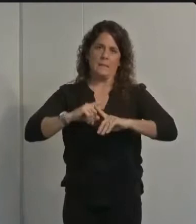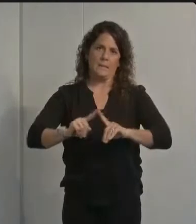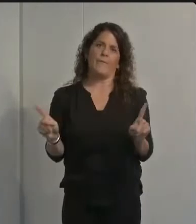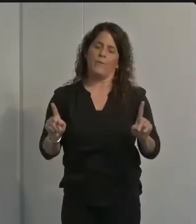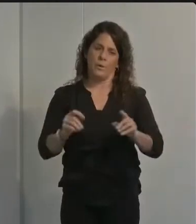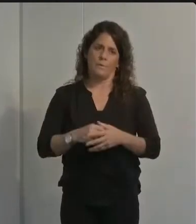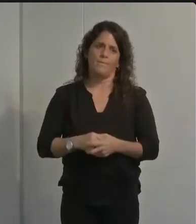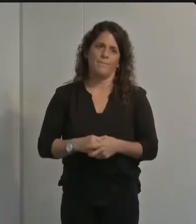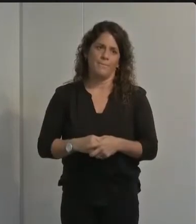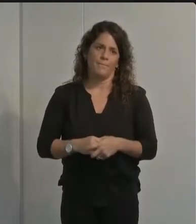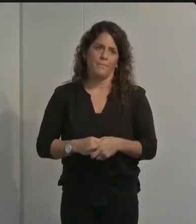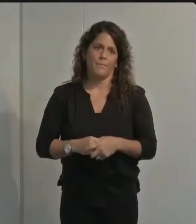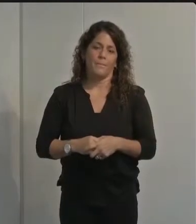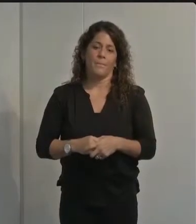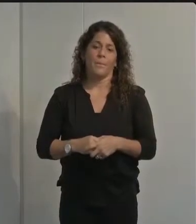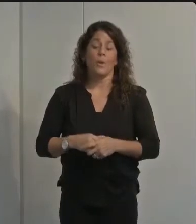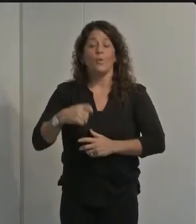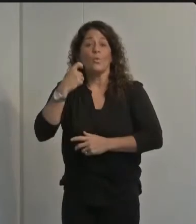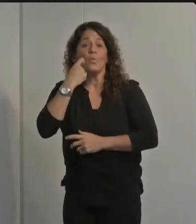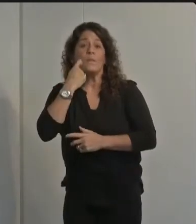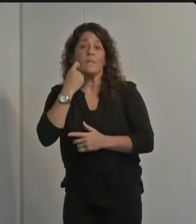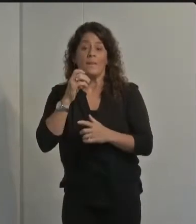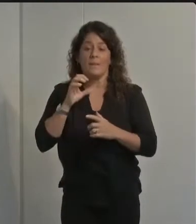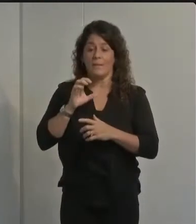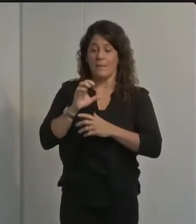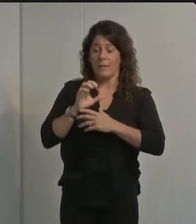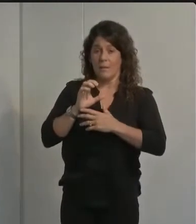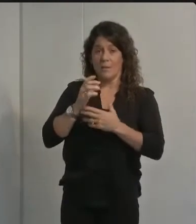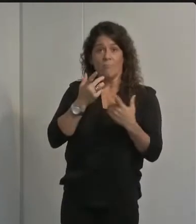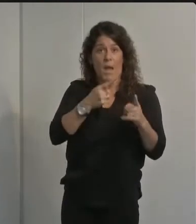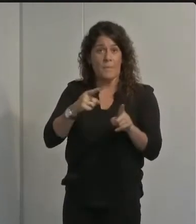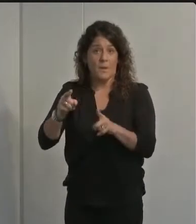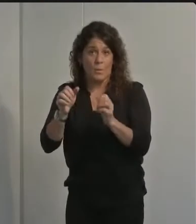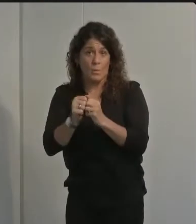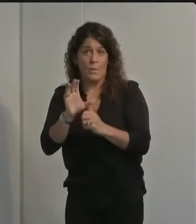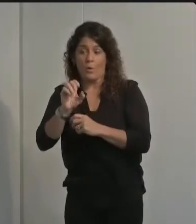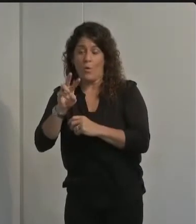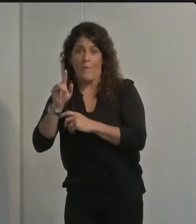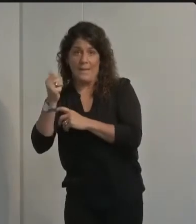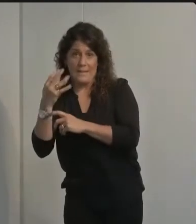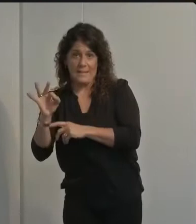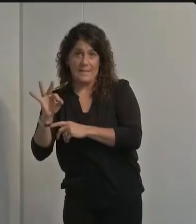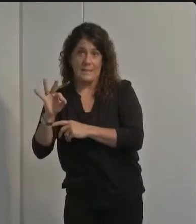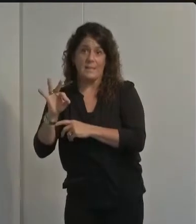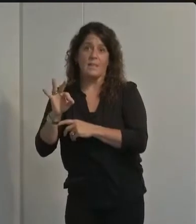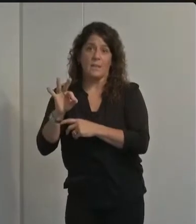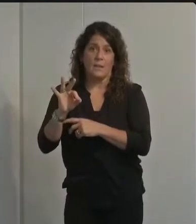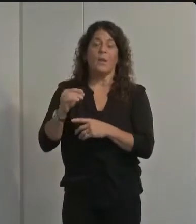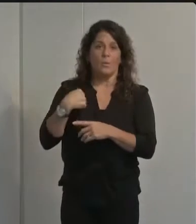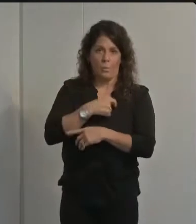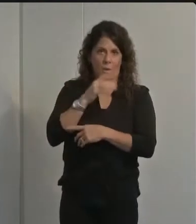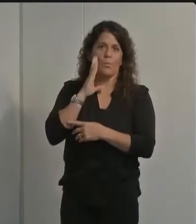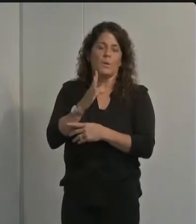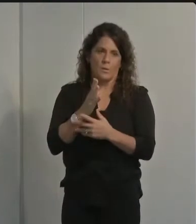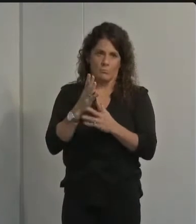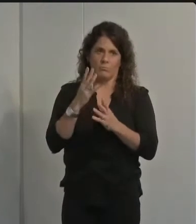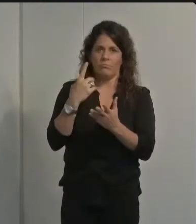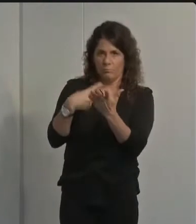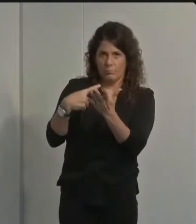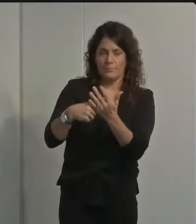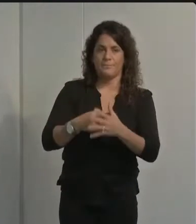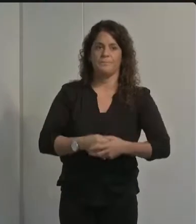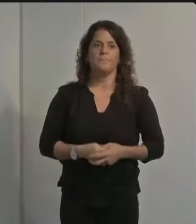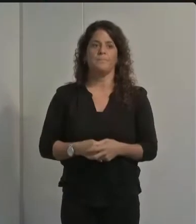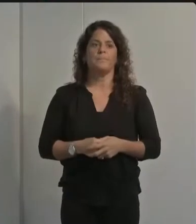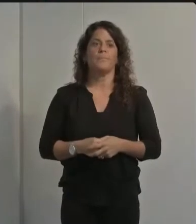to go over some specifics regarding the recent covet activity in the isla vista community in general when isla vista is discussed the typical inference